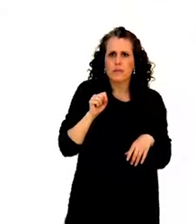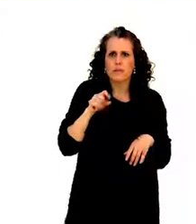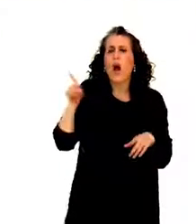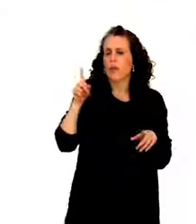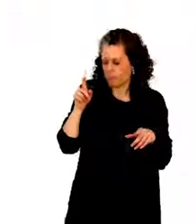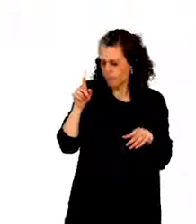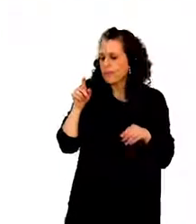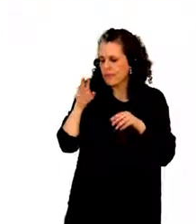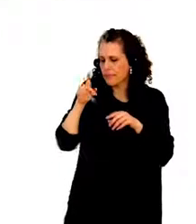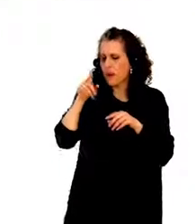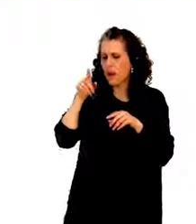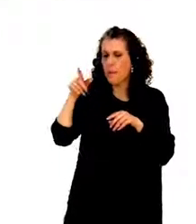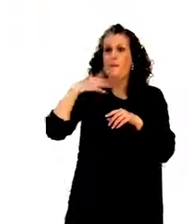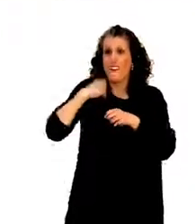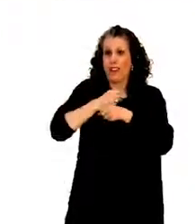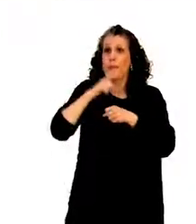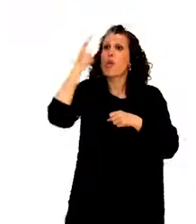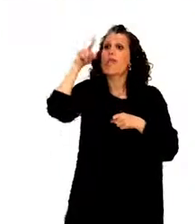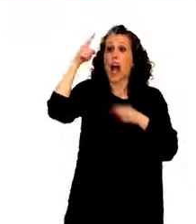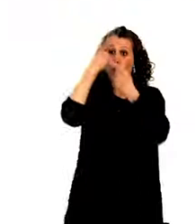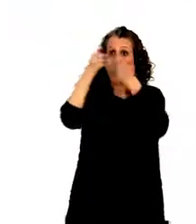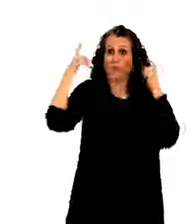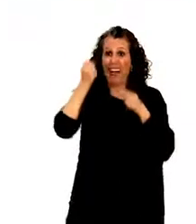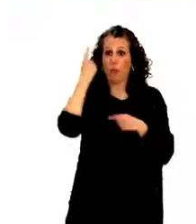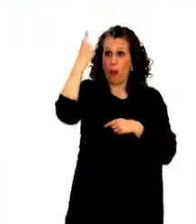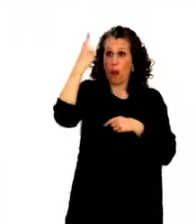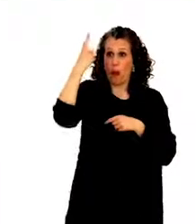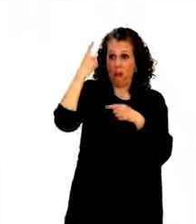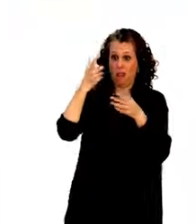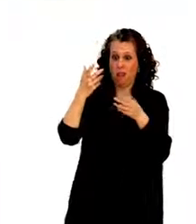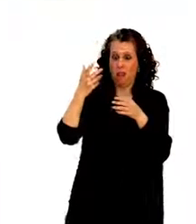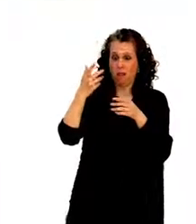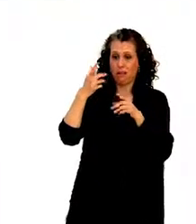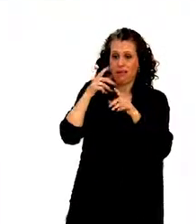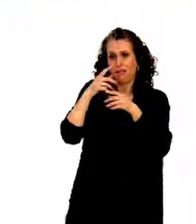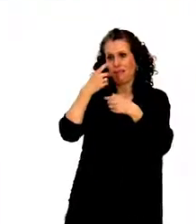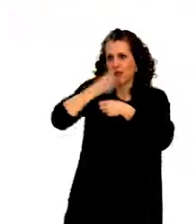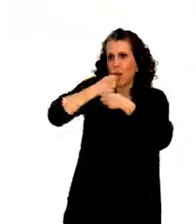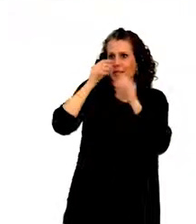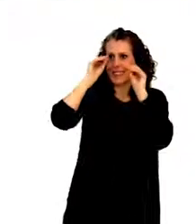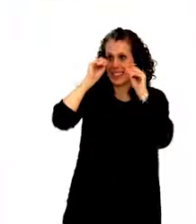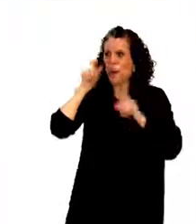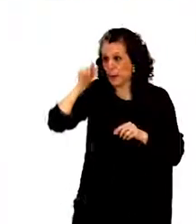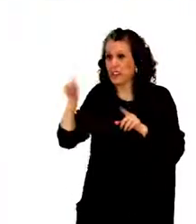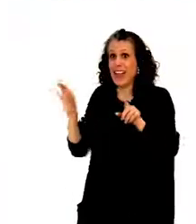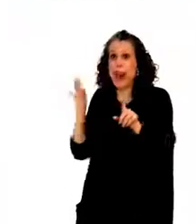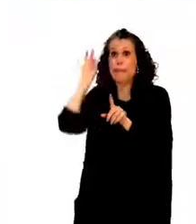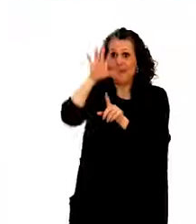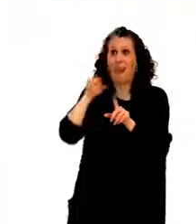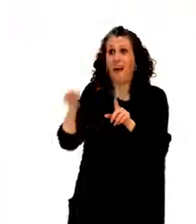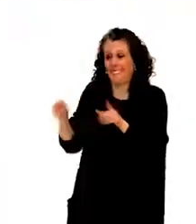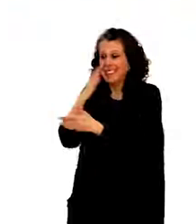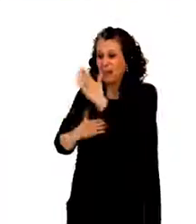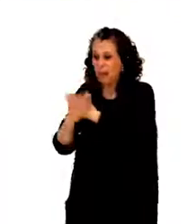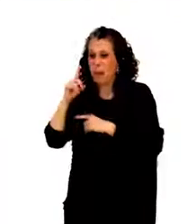one place at the university for a new teacher. And the individual who applied was with disability, but there were better candidates.